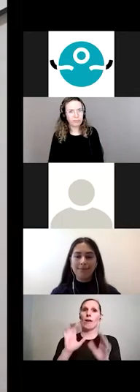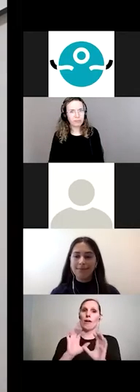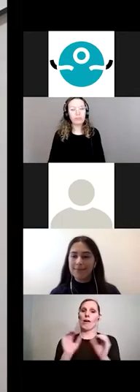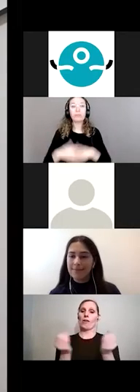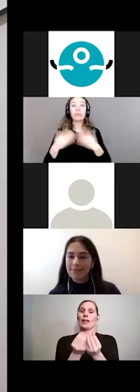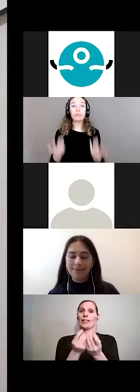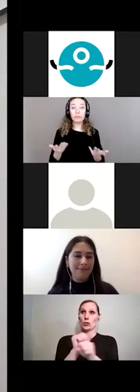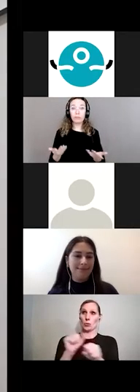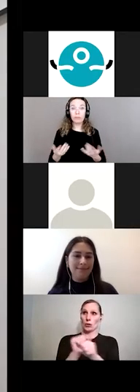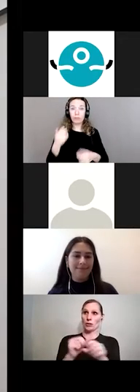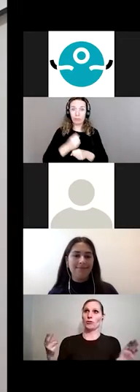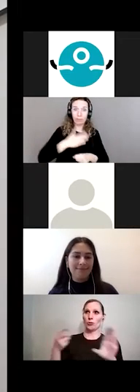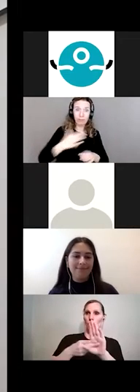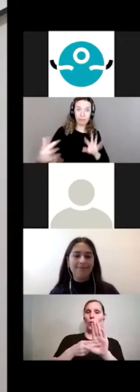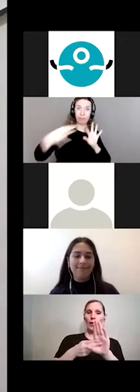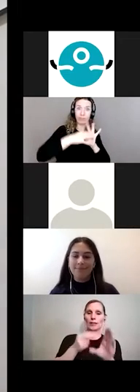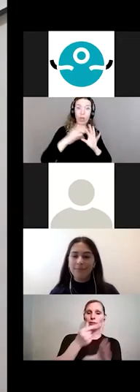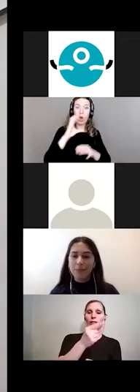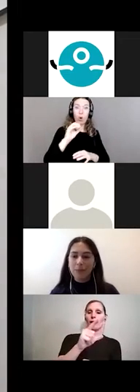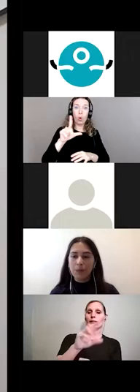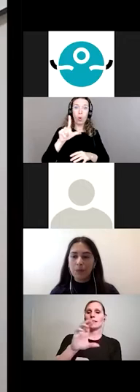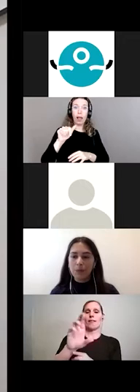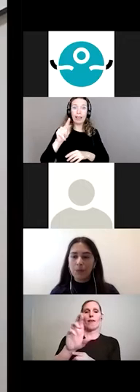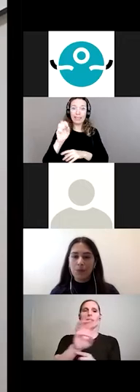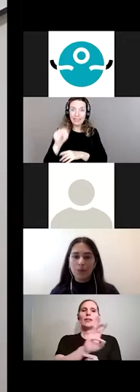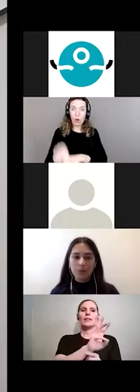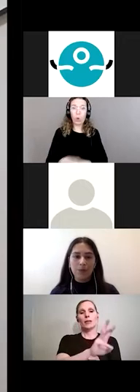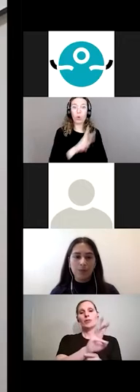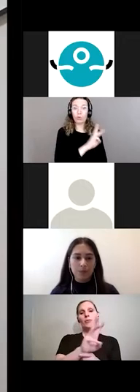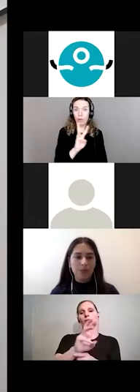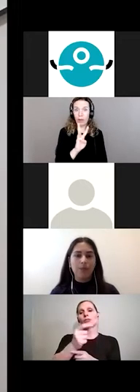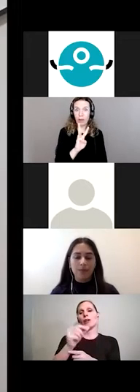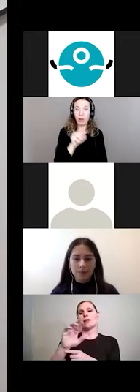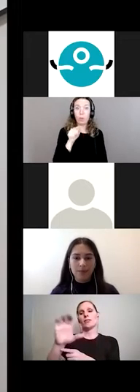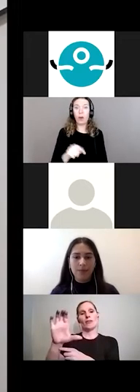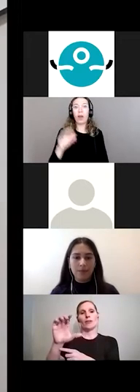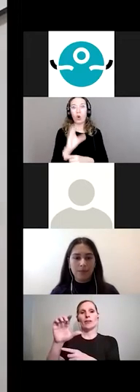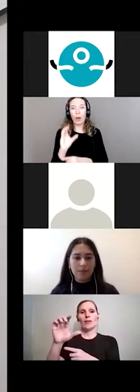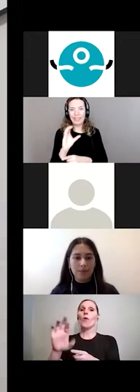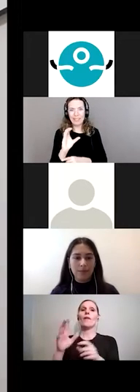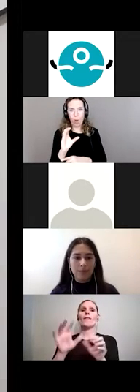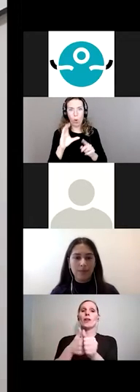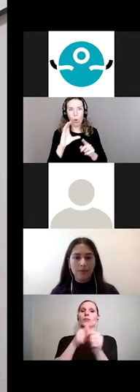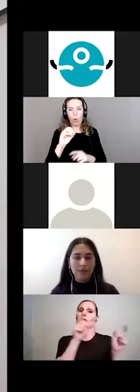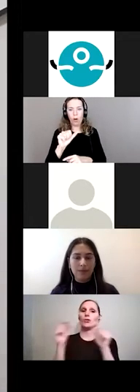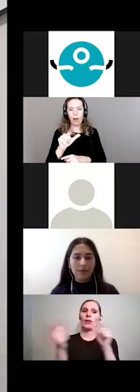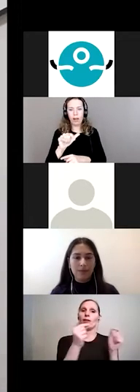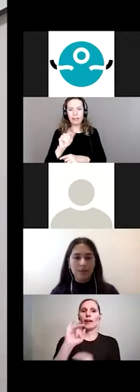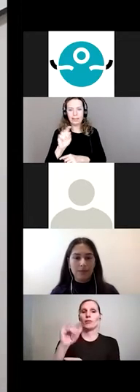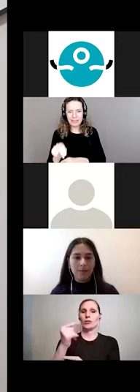the Global Coalition for Language Rights at www.coalitionforlanguagerides.org or follow us on Twitter and Instagram